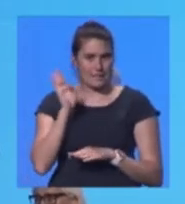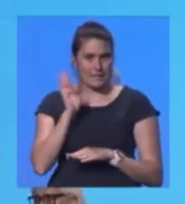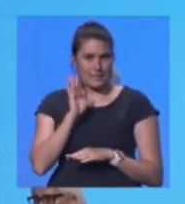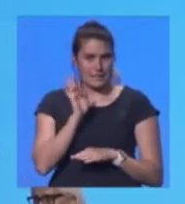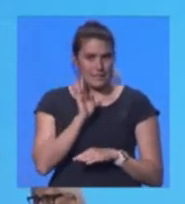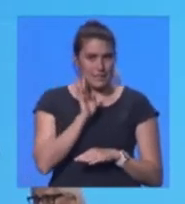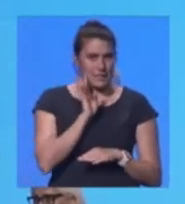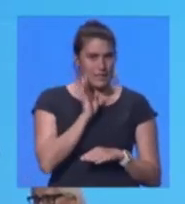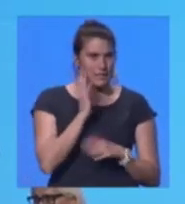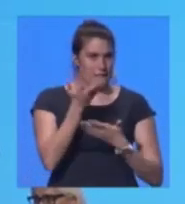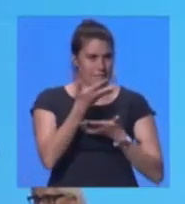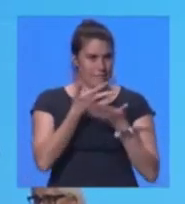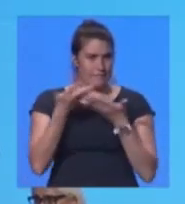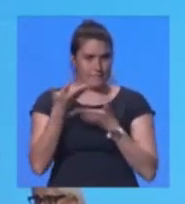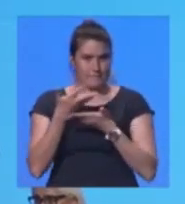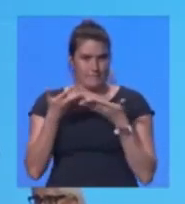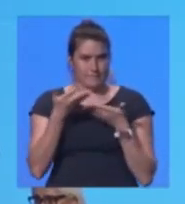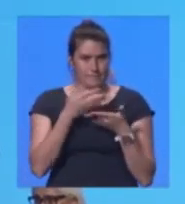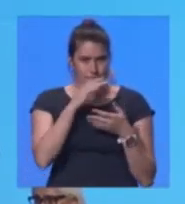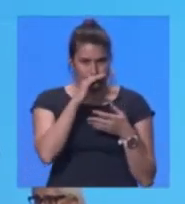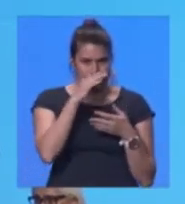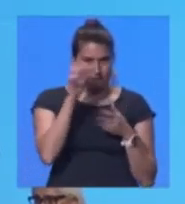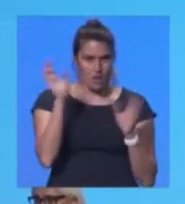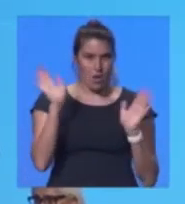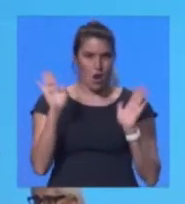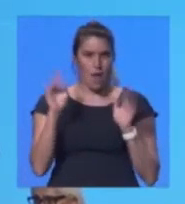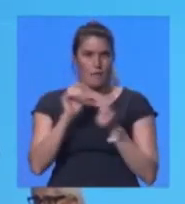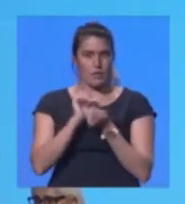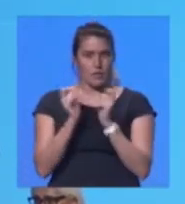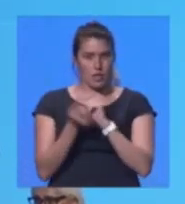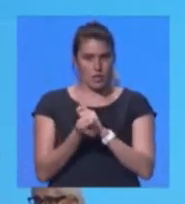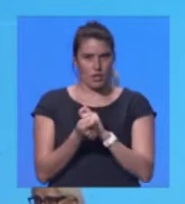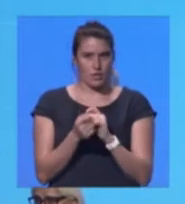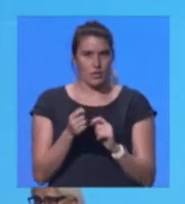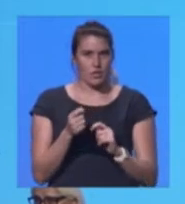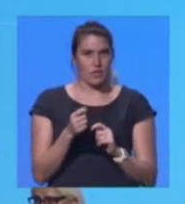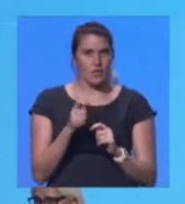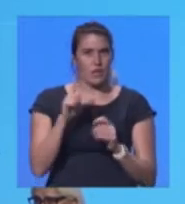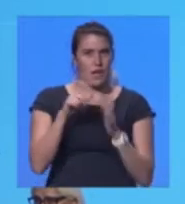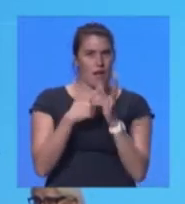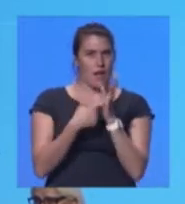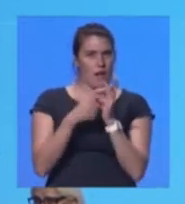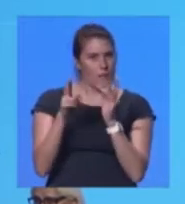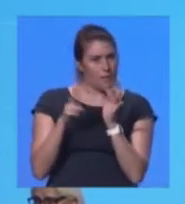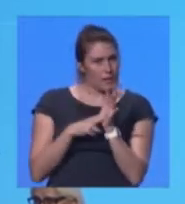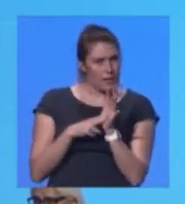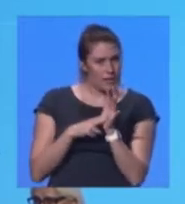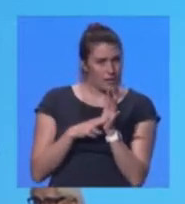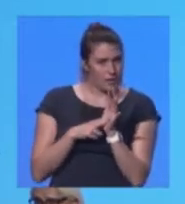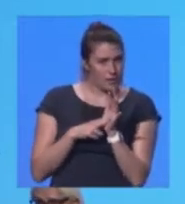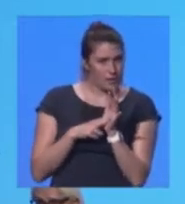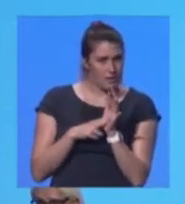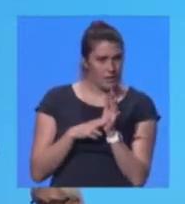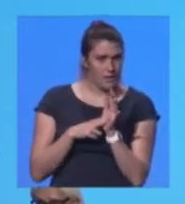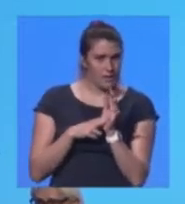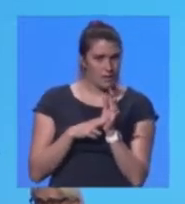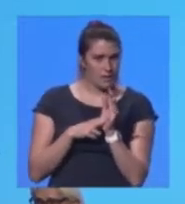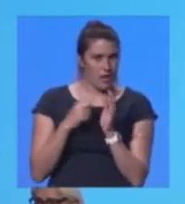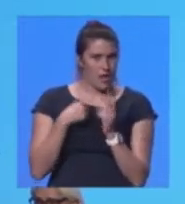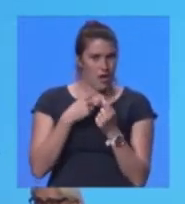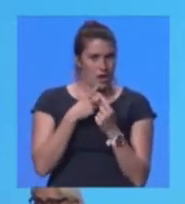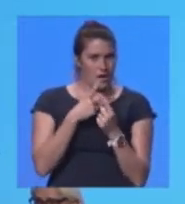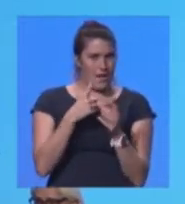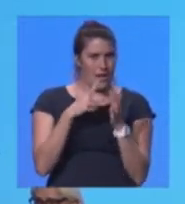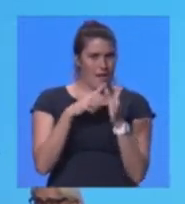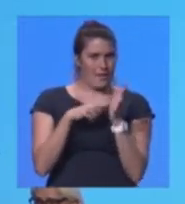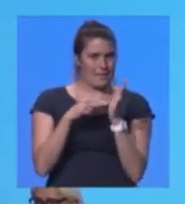discussion on climate change and carbon emissions. I'm going to mention the